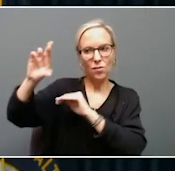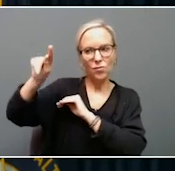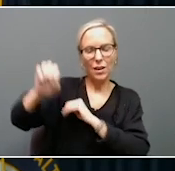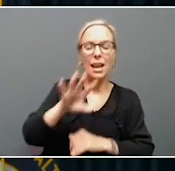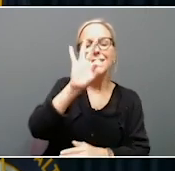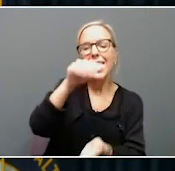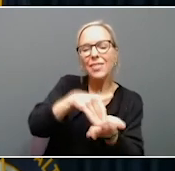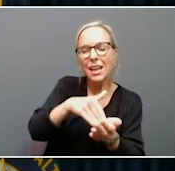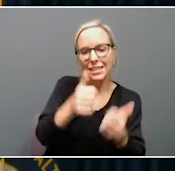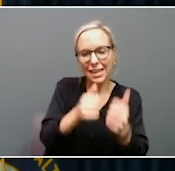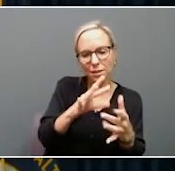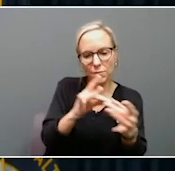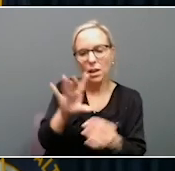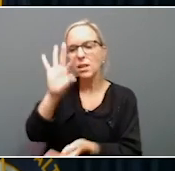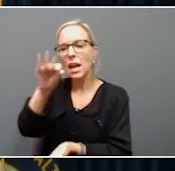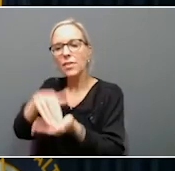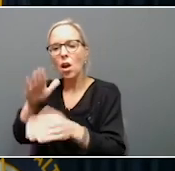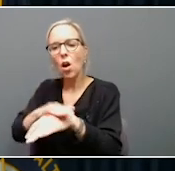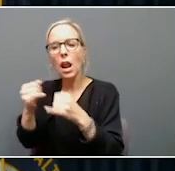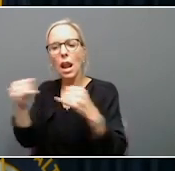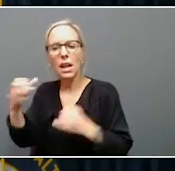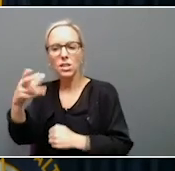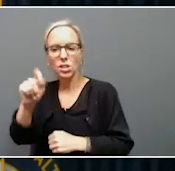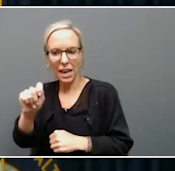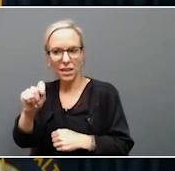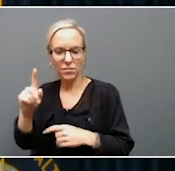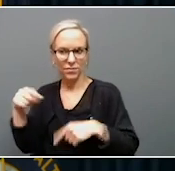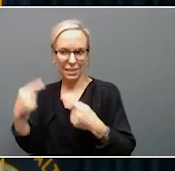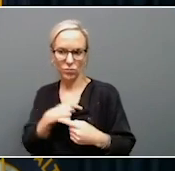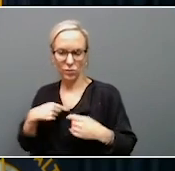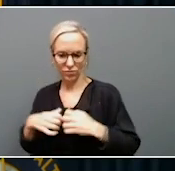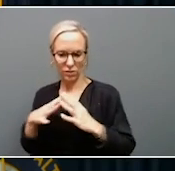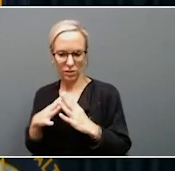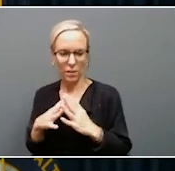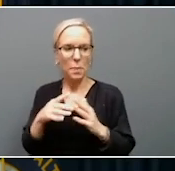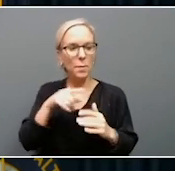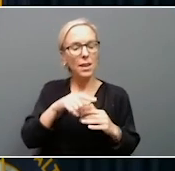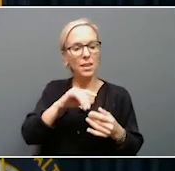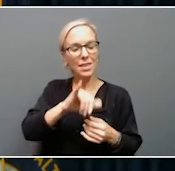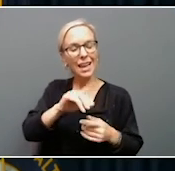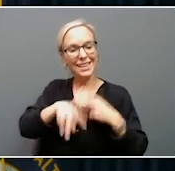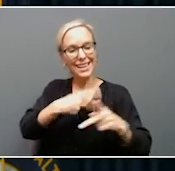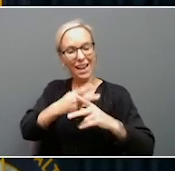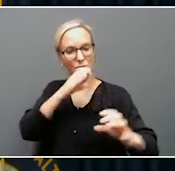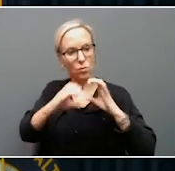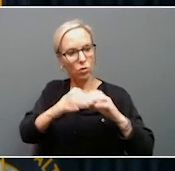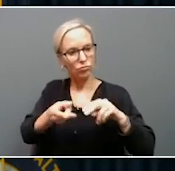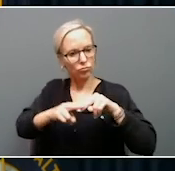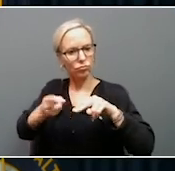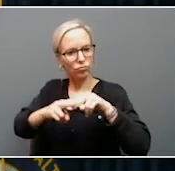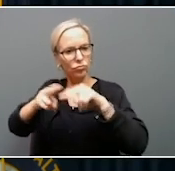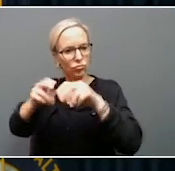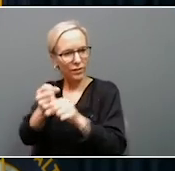9,000 online chats since the launch, and the volume steadily grows for these forms of communication every year. We recently